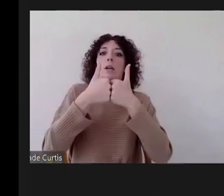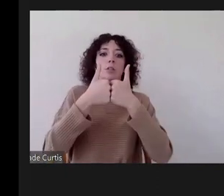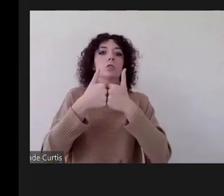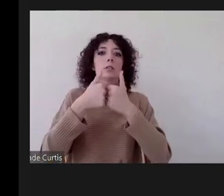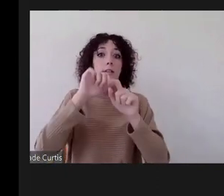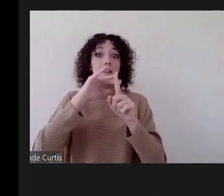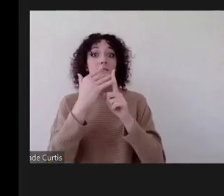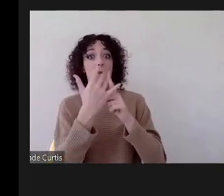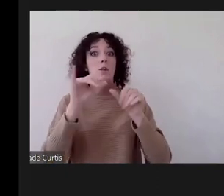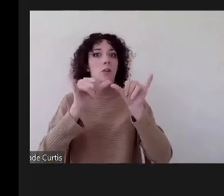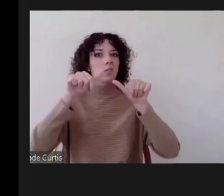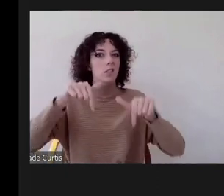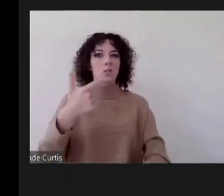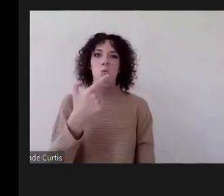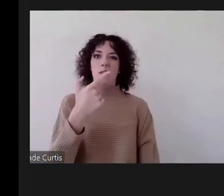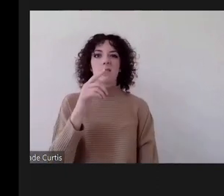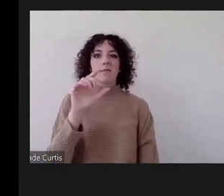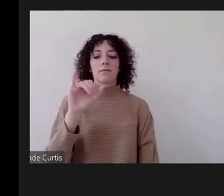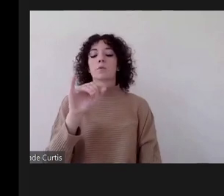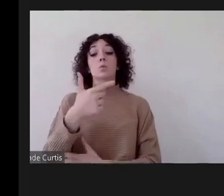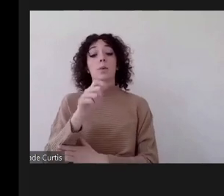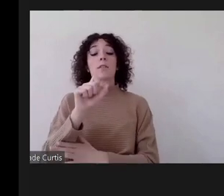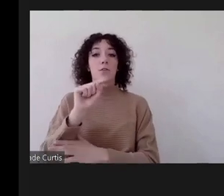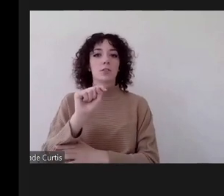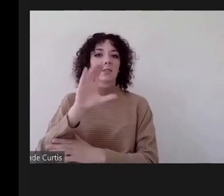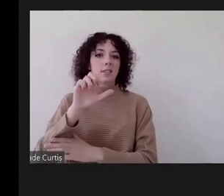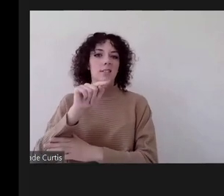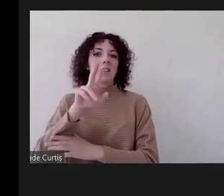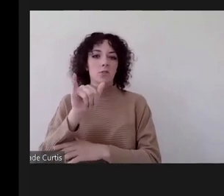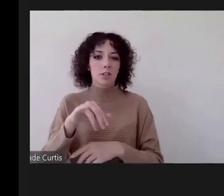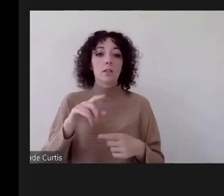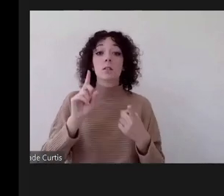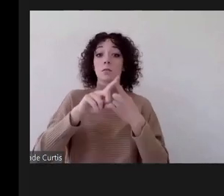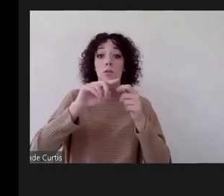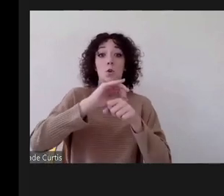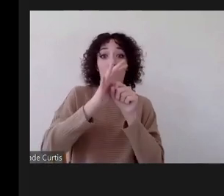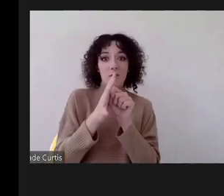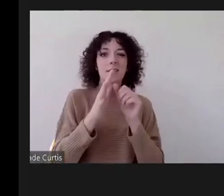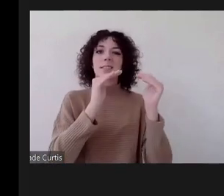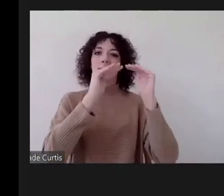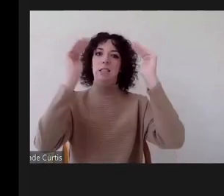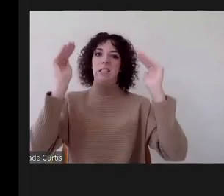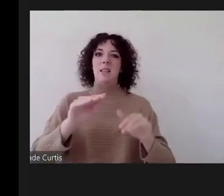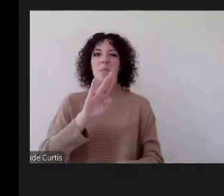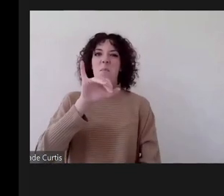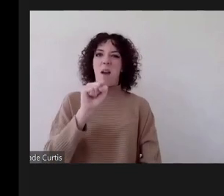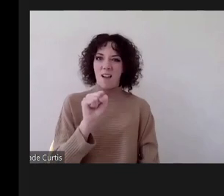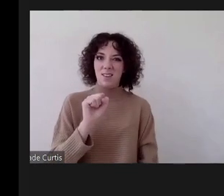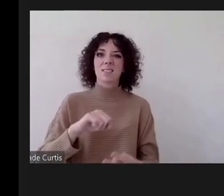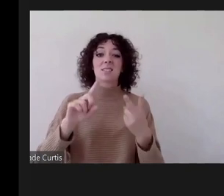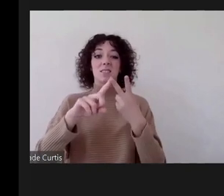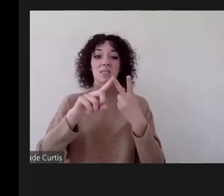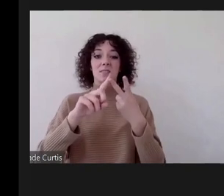century and they are covet 19 systemic biases and environmental engineering and education covet